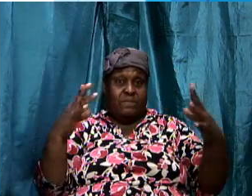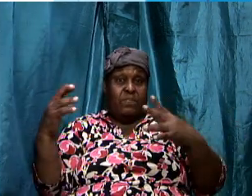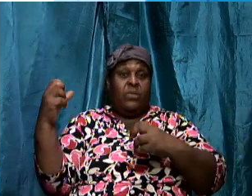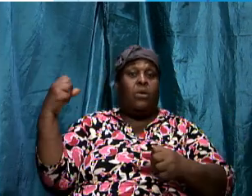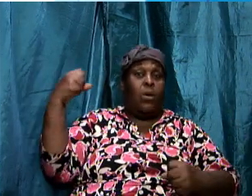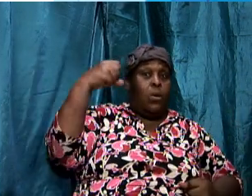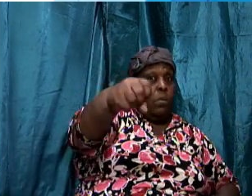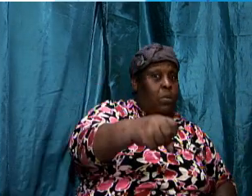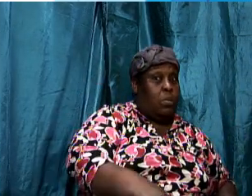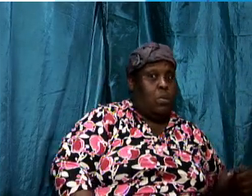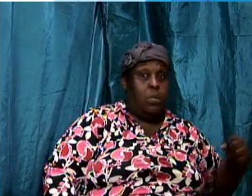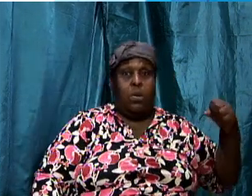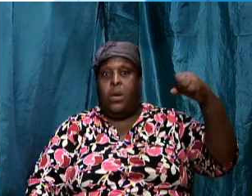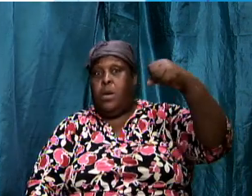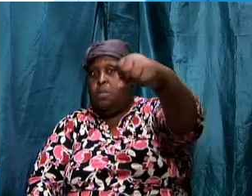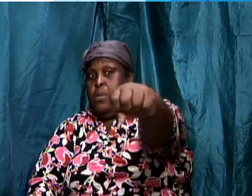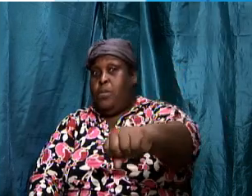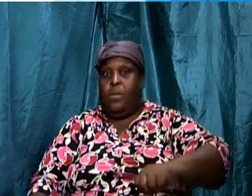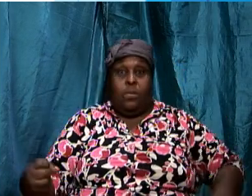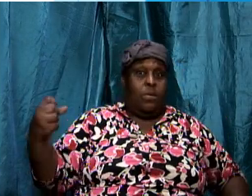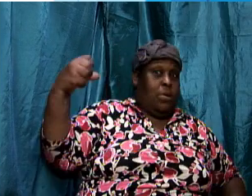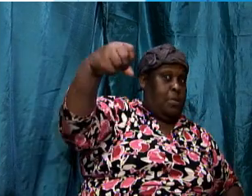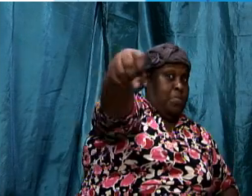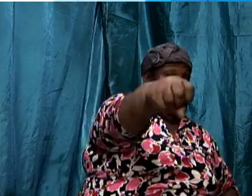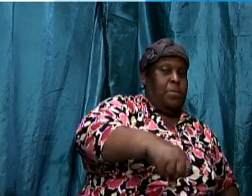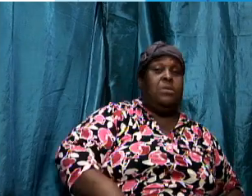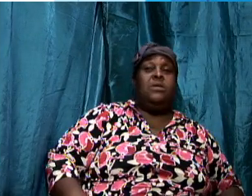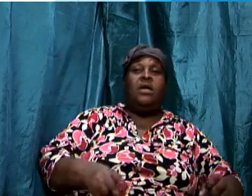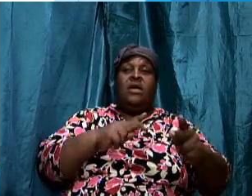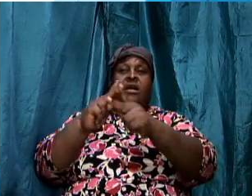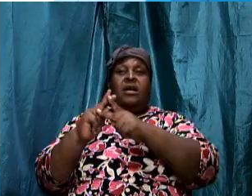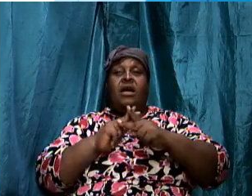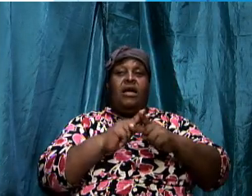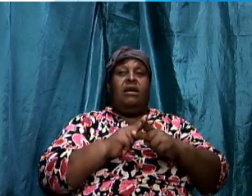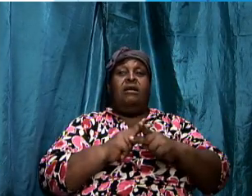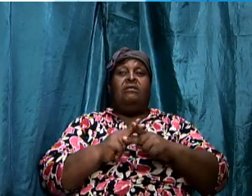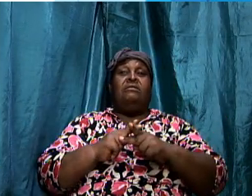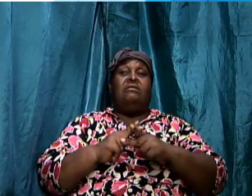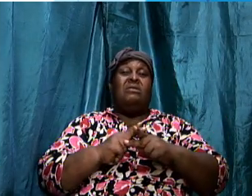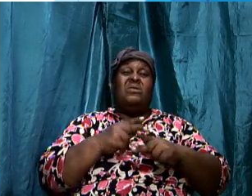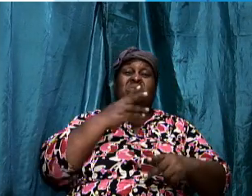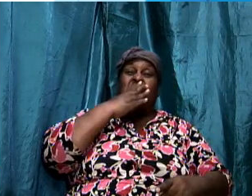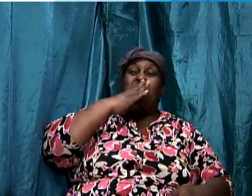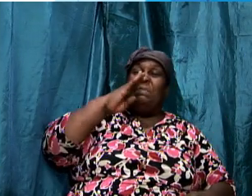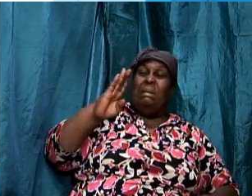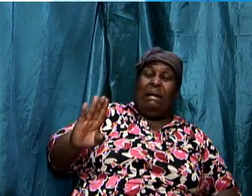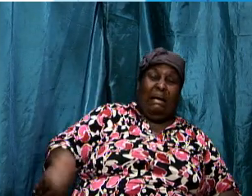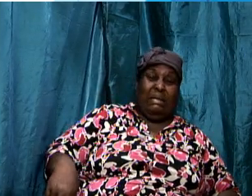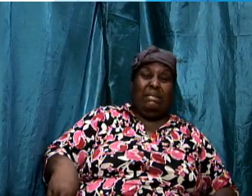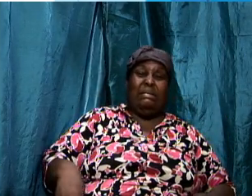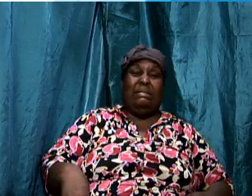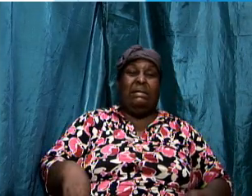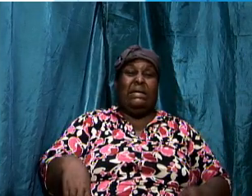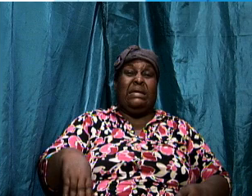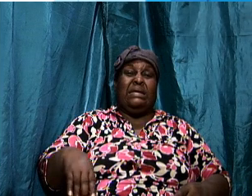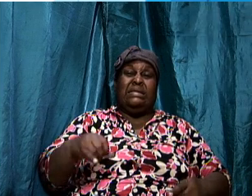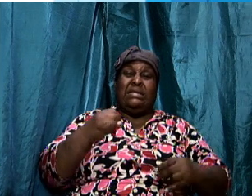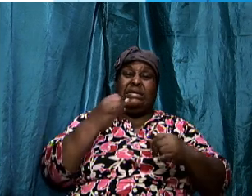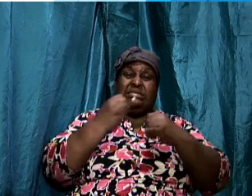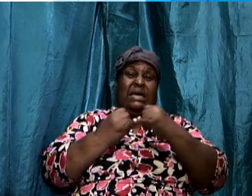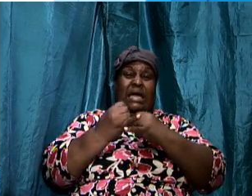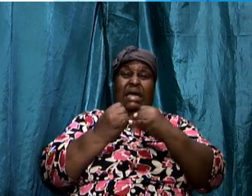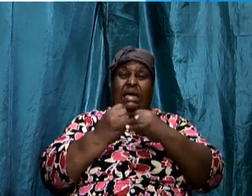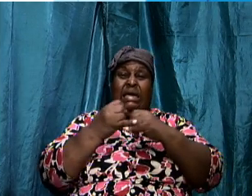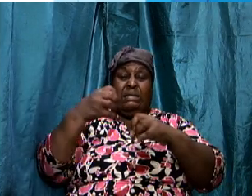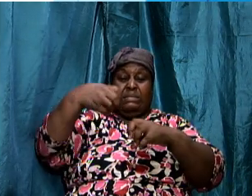that wrestling and that boxing as i said was so vicious and vile that iron will be placed over